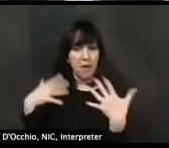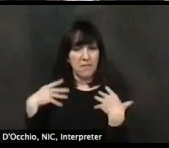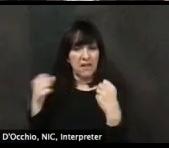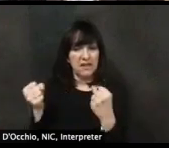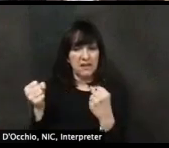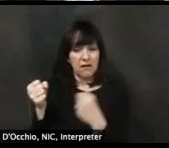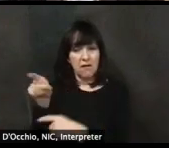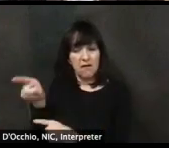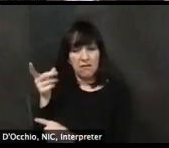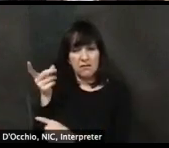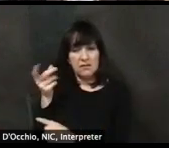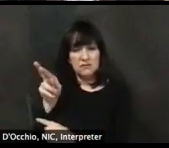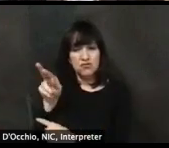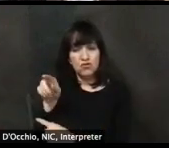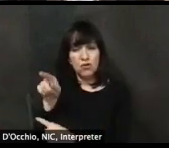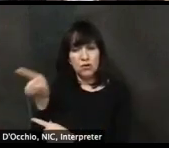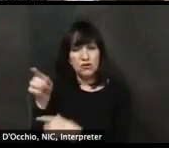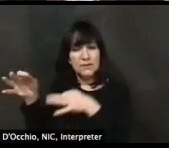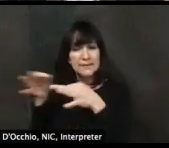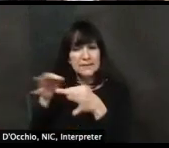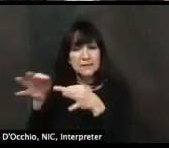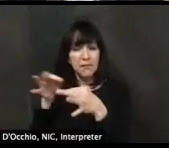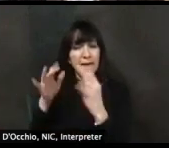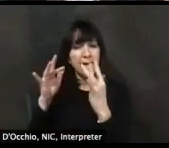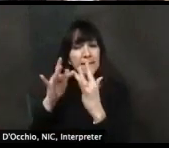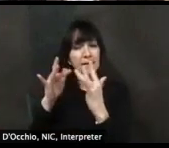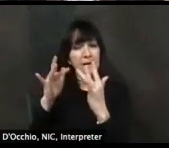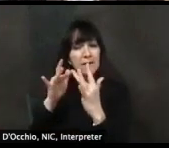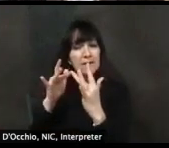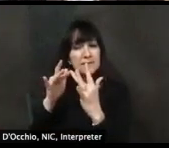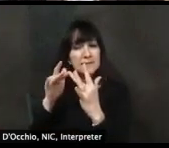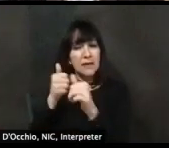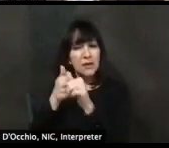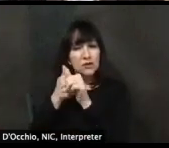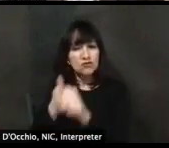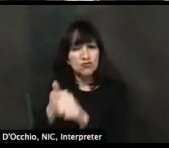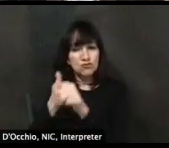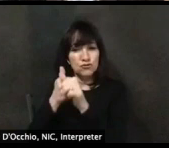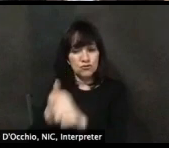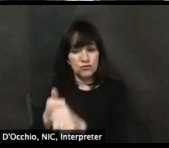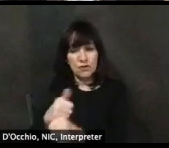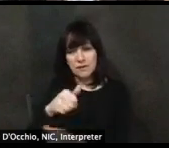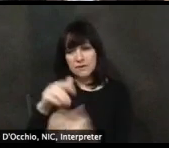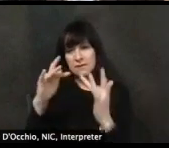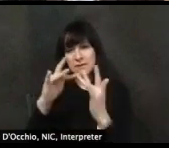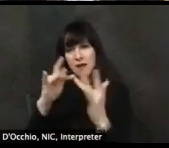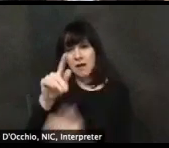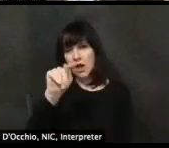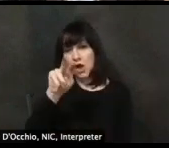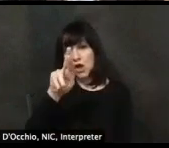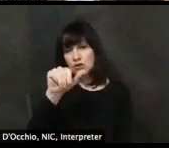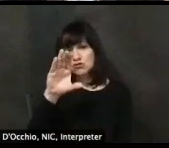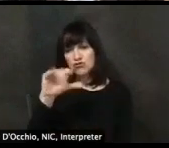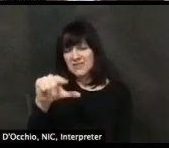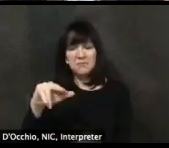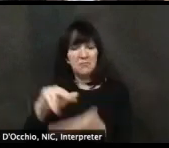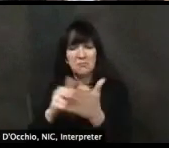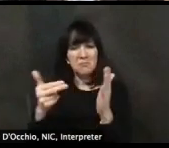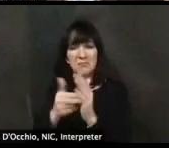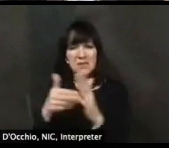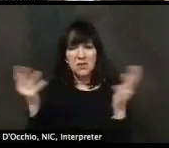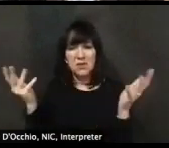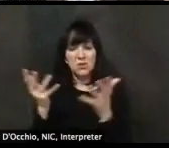it. Can you just explain what contact tracing is and why it's important as we move forward? Yeah, absolutely. Um, contact